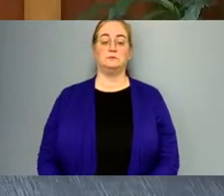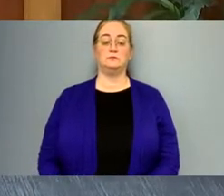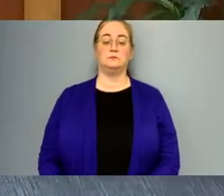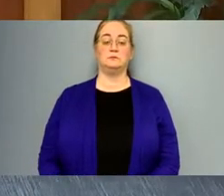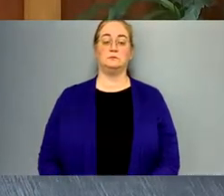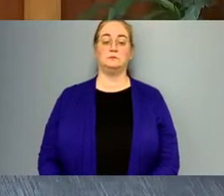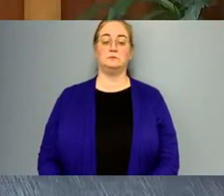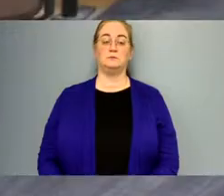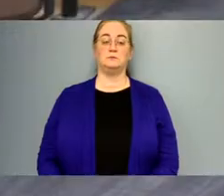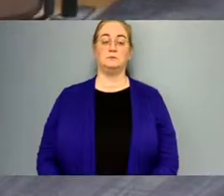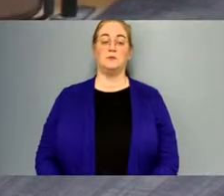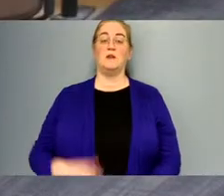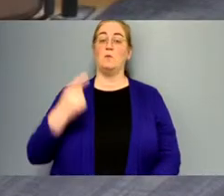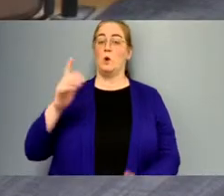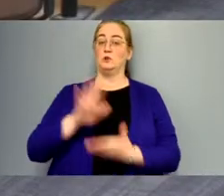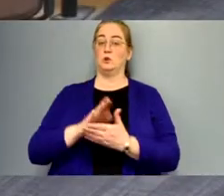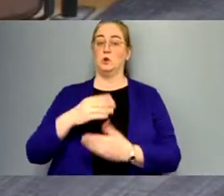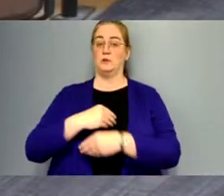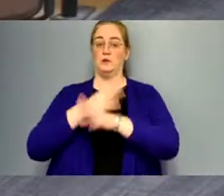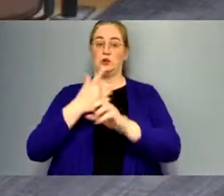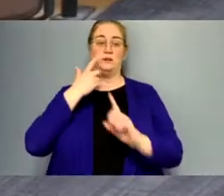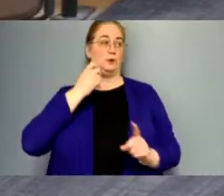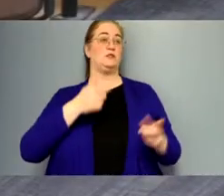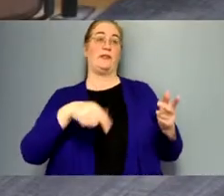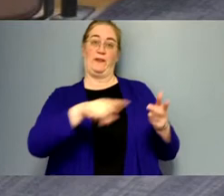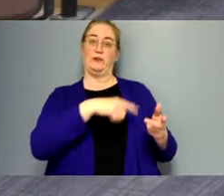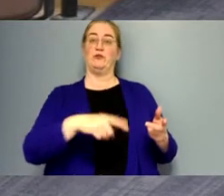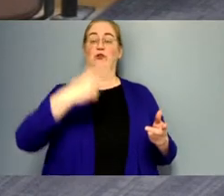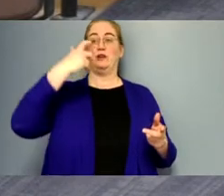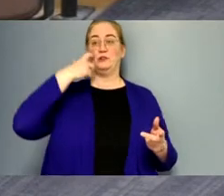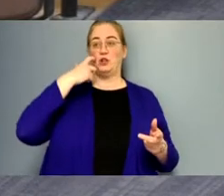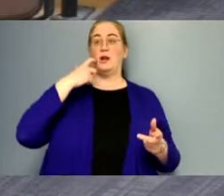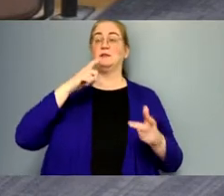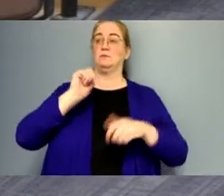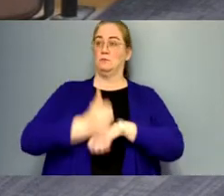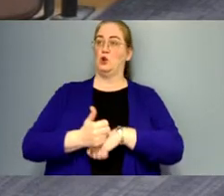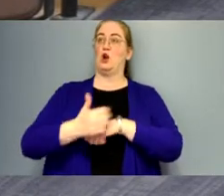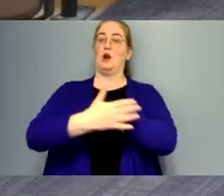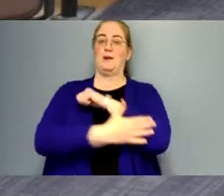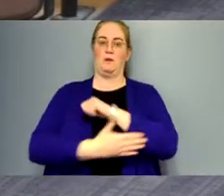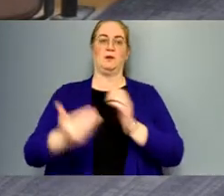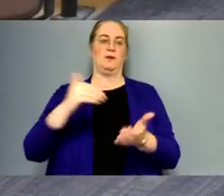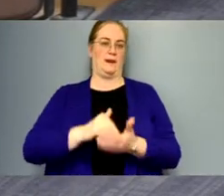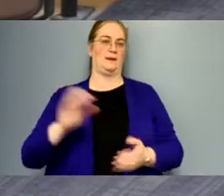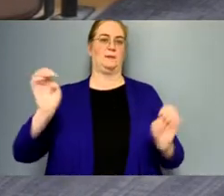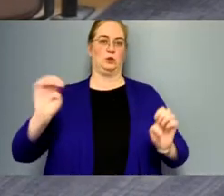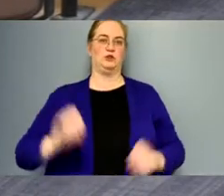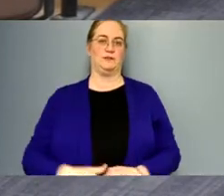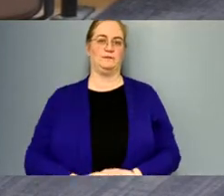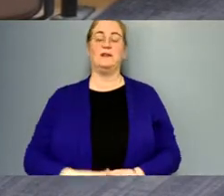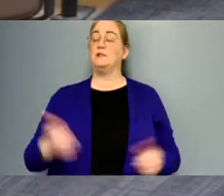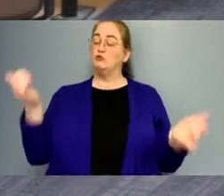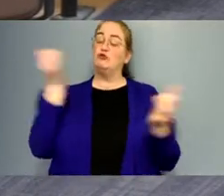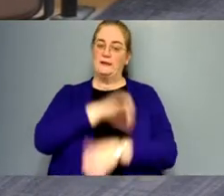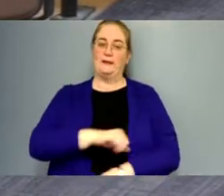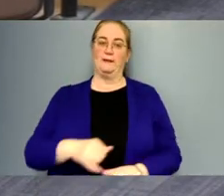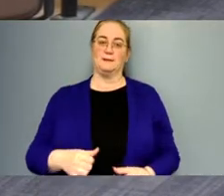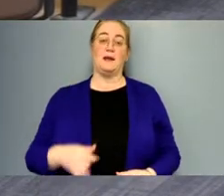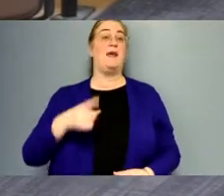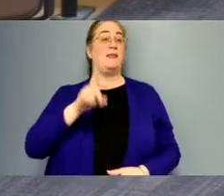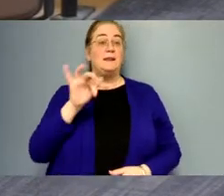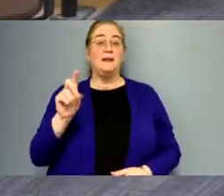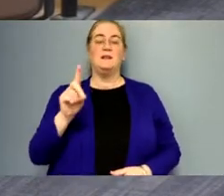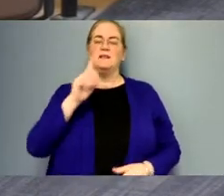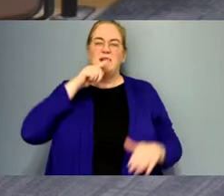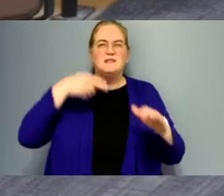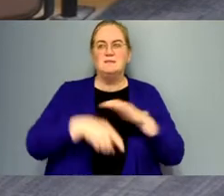one school goes virtual because these three just put our county back into an emergency it's ridiculous they did it they